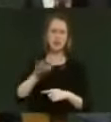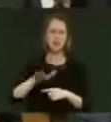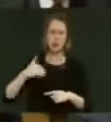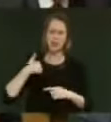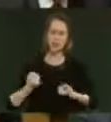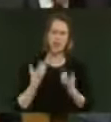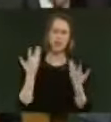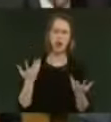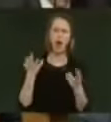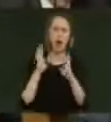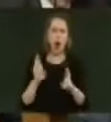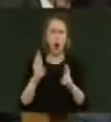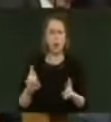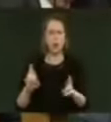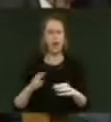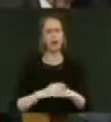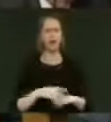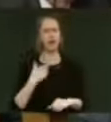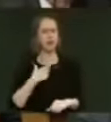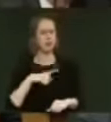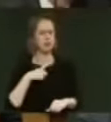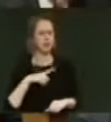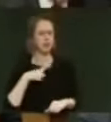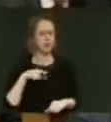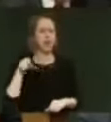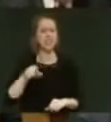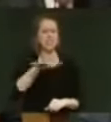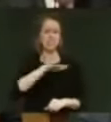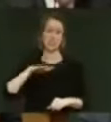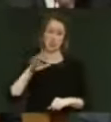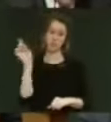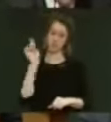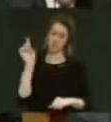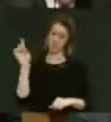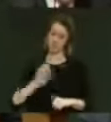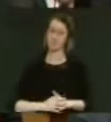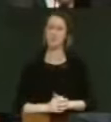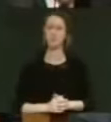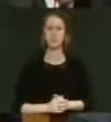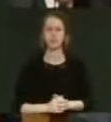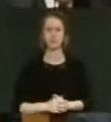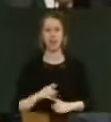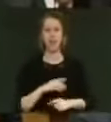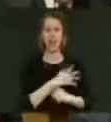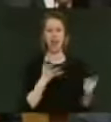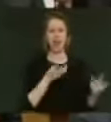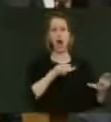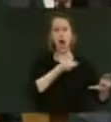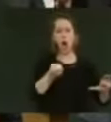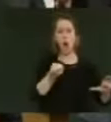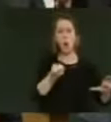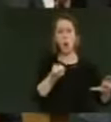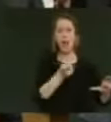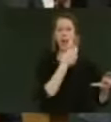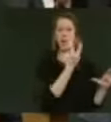who see a hopeless position. Because this is the situation Mr Speaker. They are $3.2